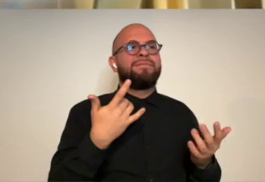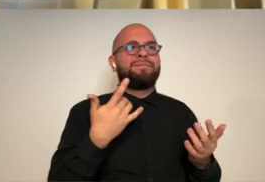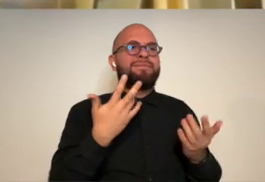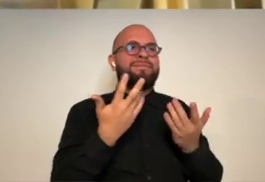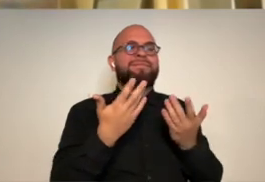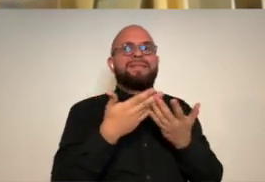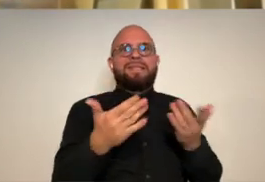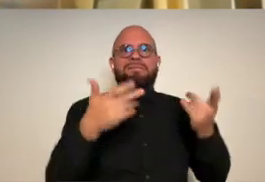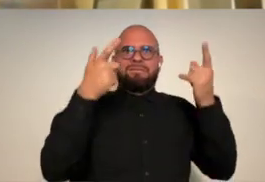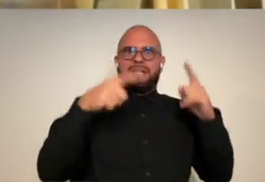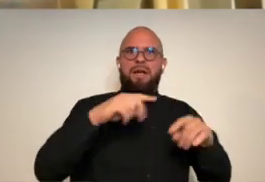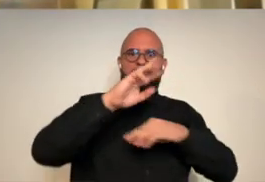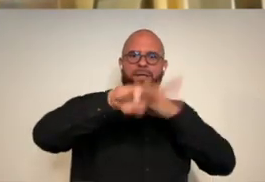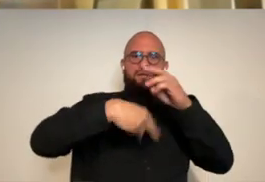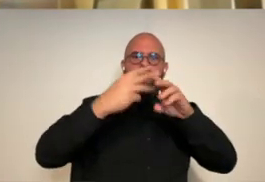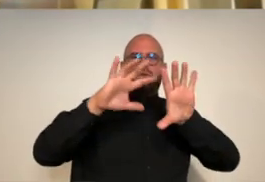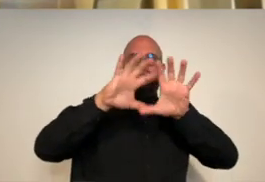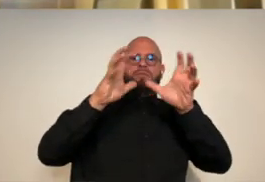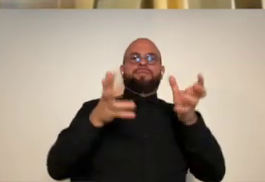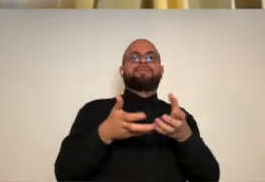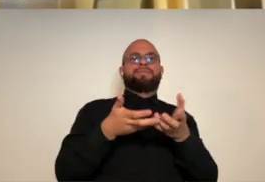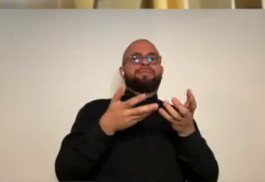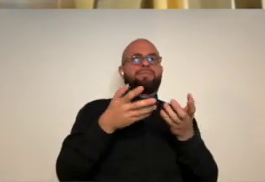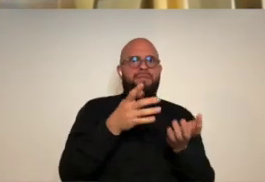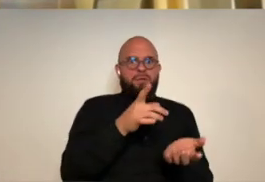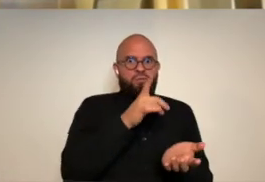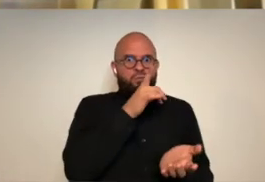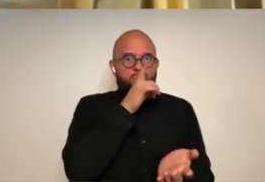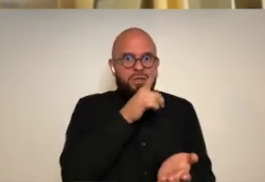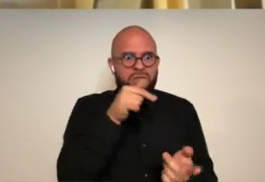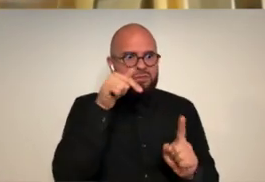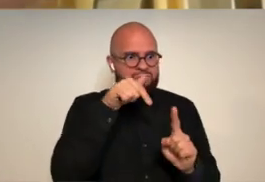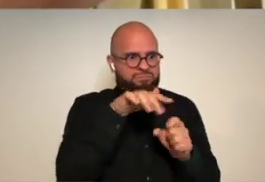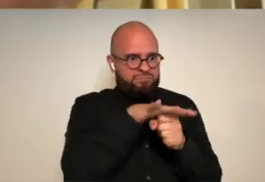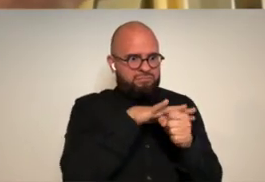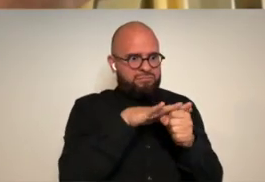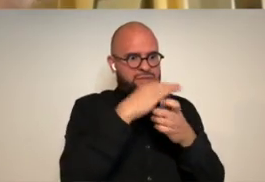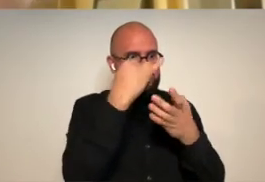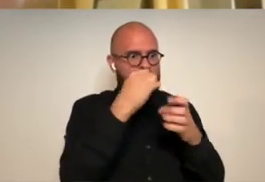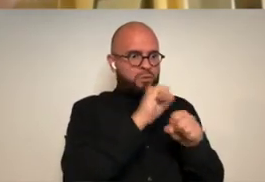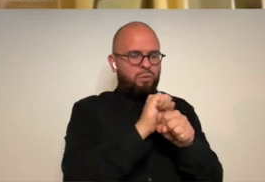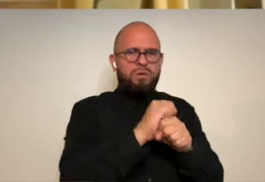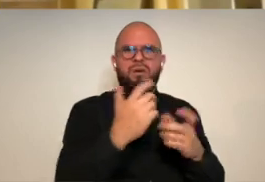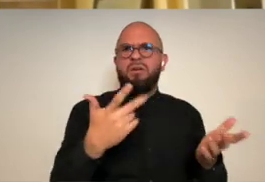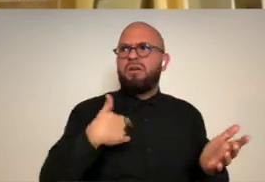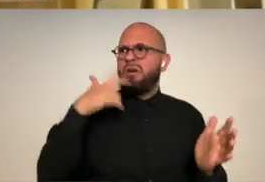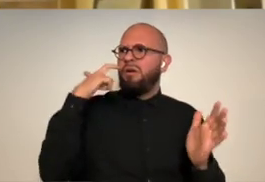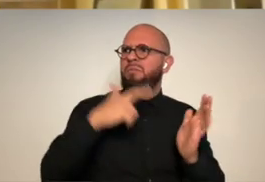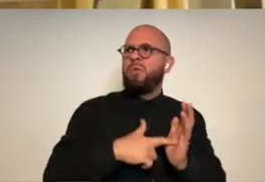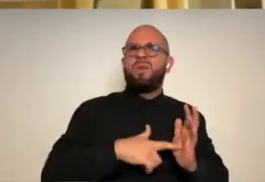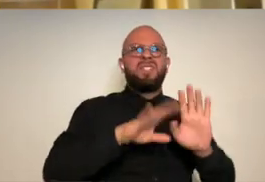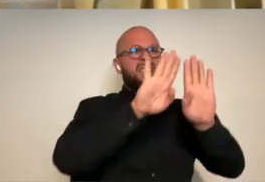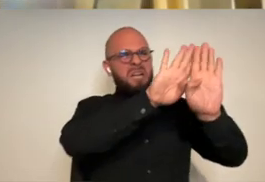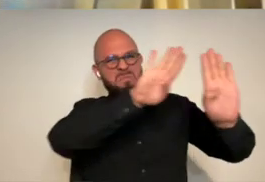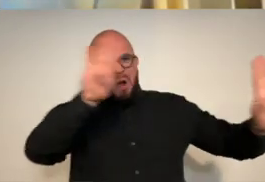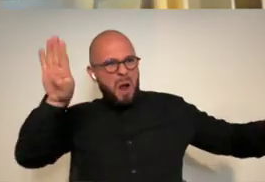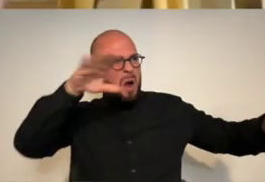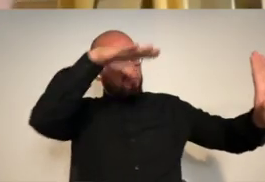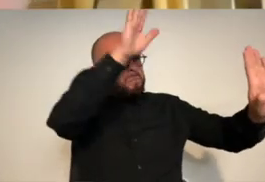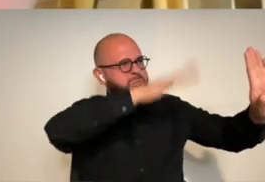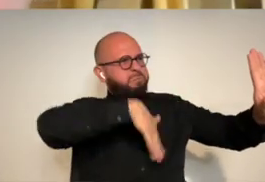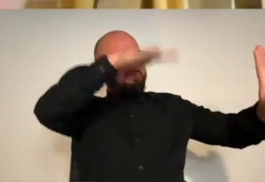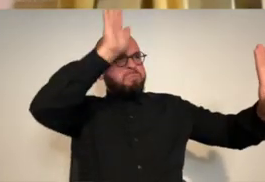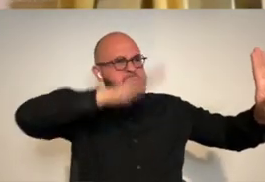it feels like things are kind of like sparking out in the world and it's happening in this area the artwork because there's like